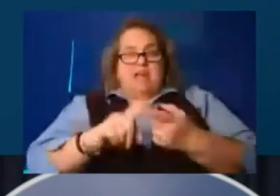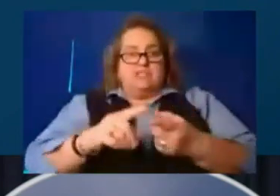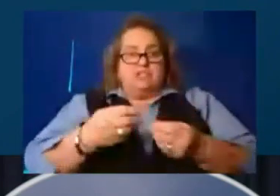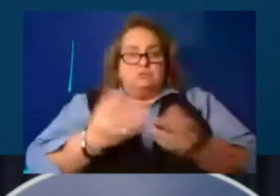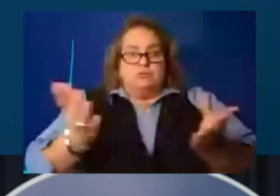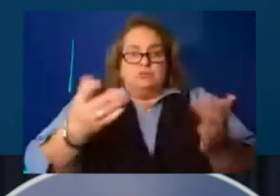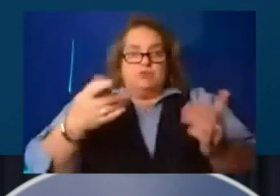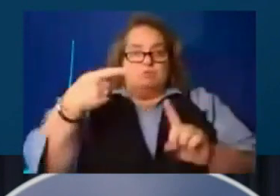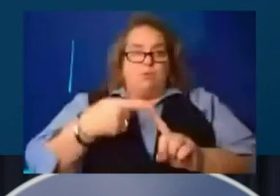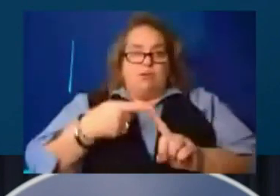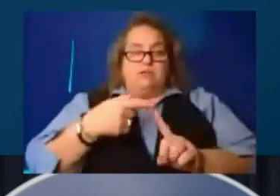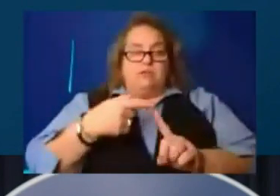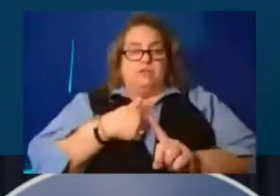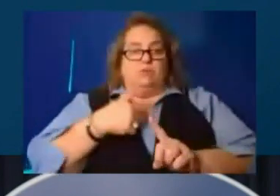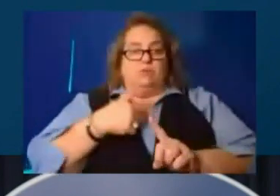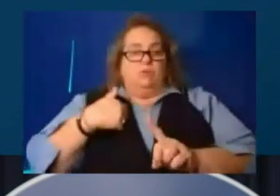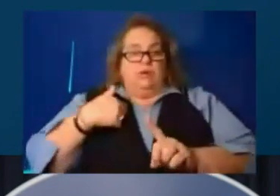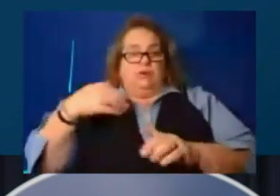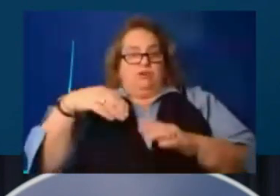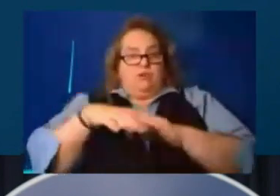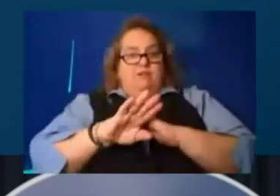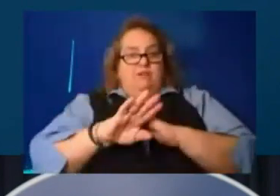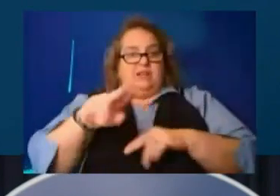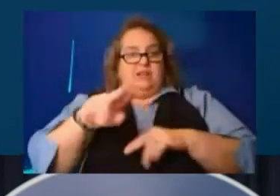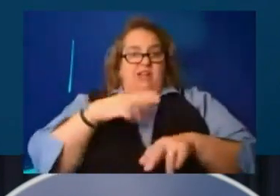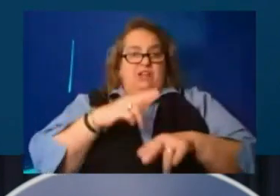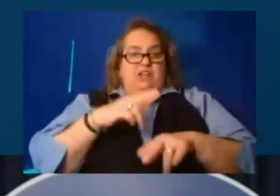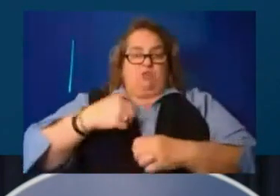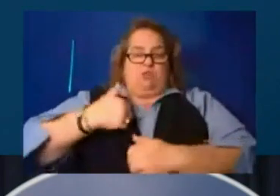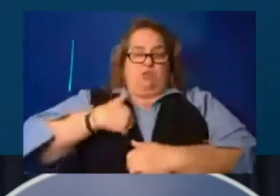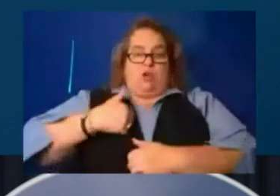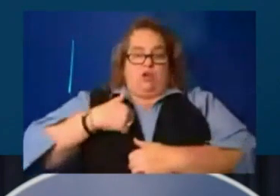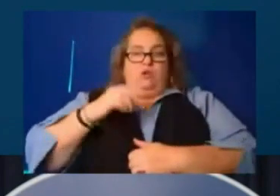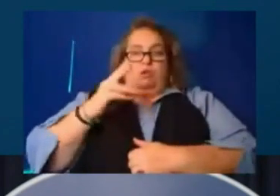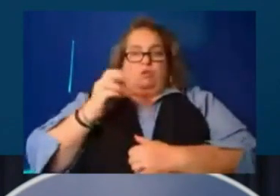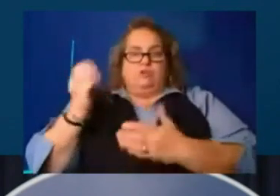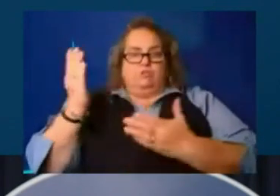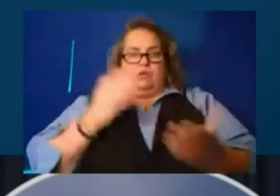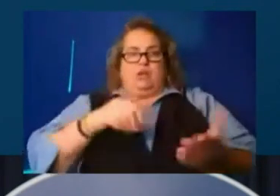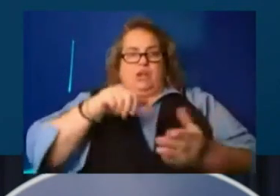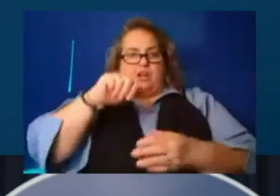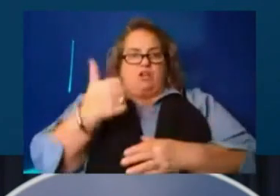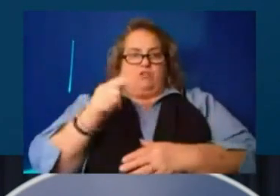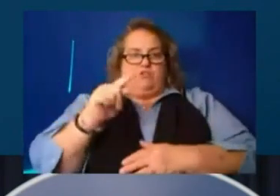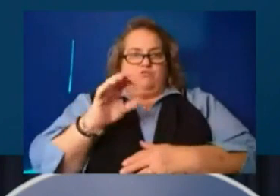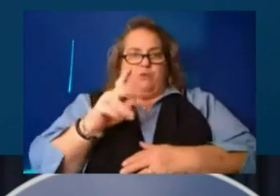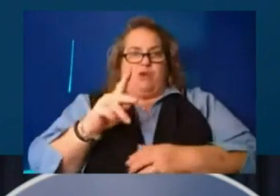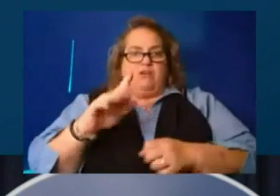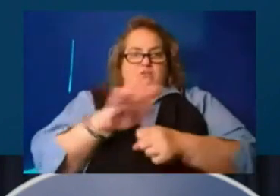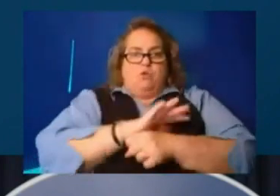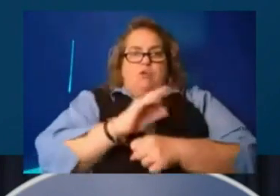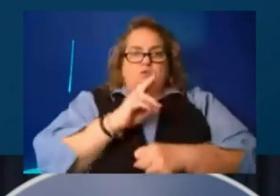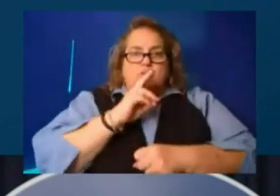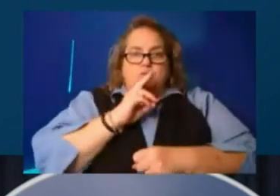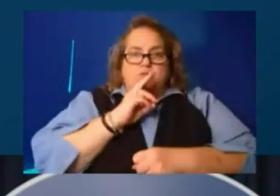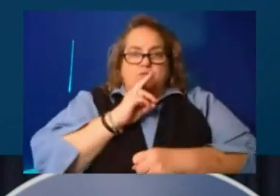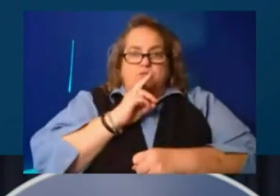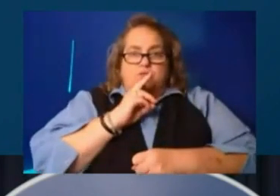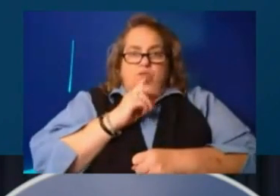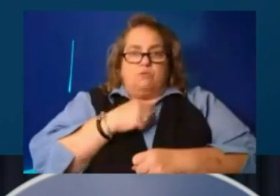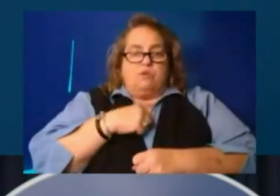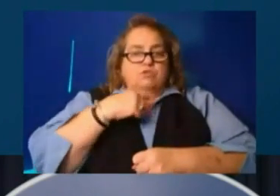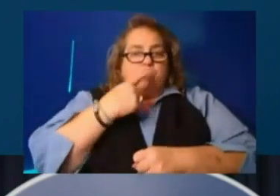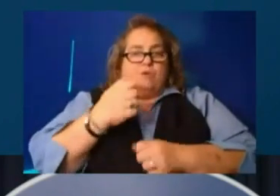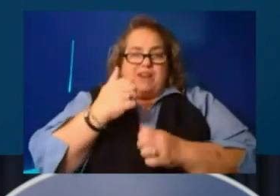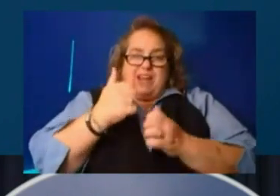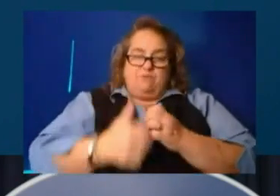pulled in. The National Guard was pulling up yet another truck filled with water. Uh, we told every single place we went, our goal is to